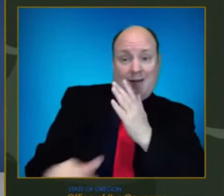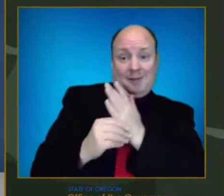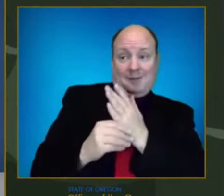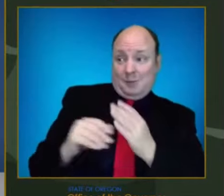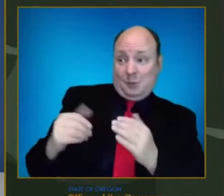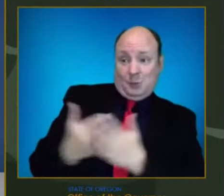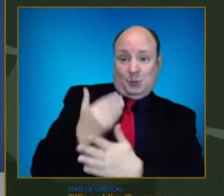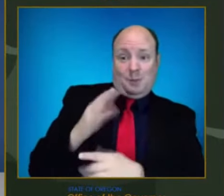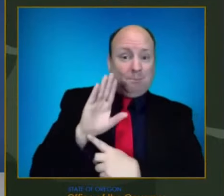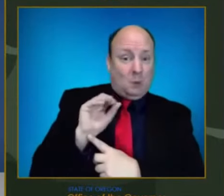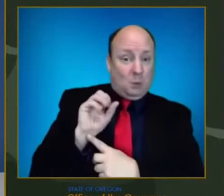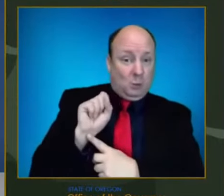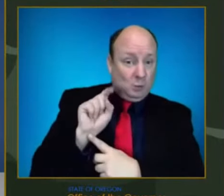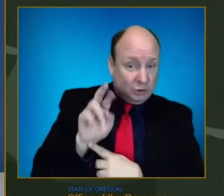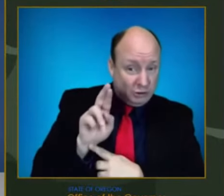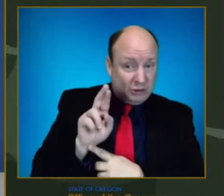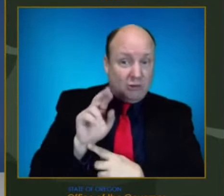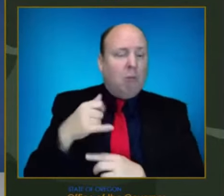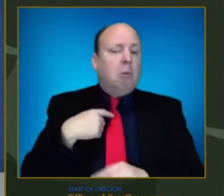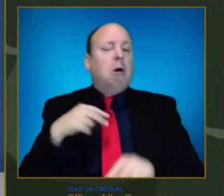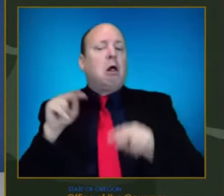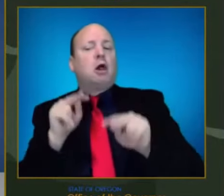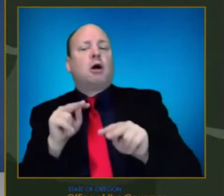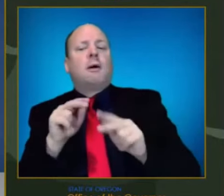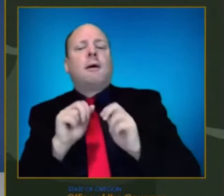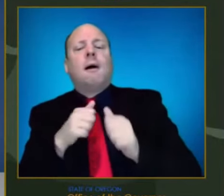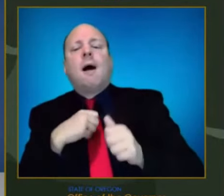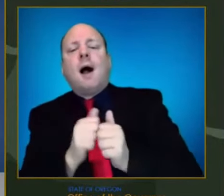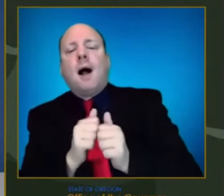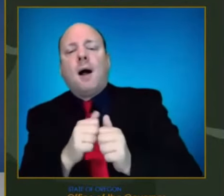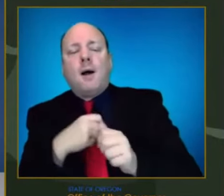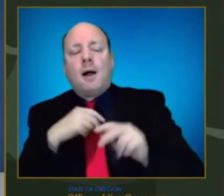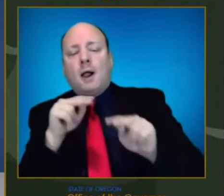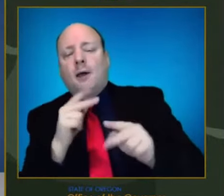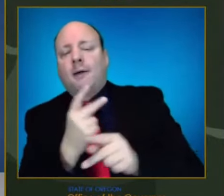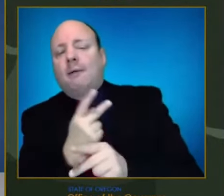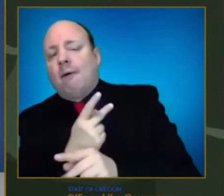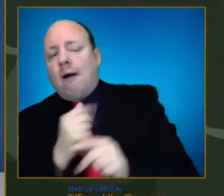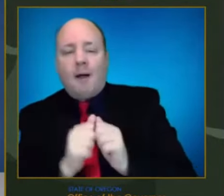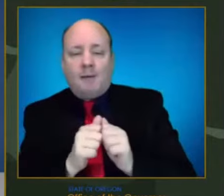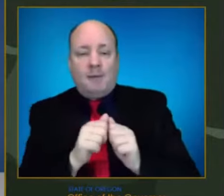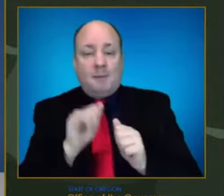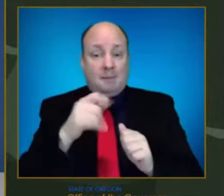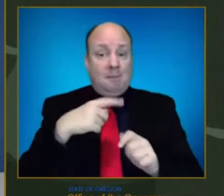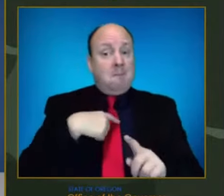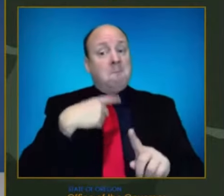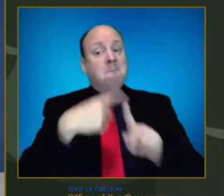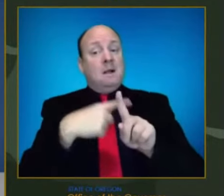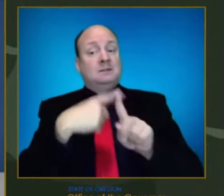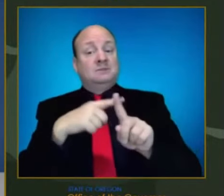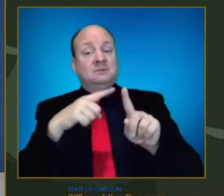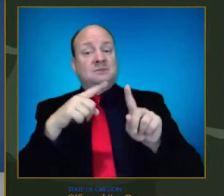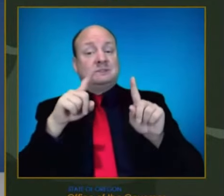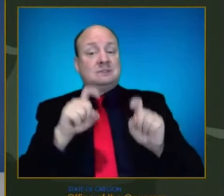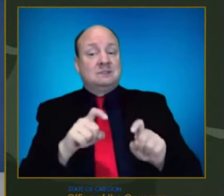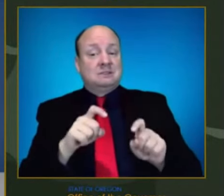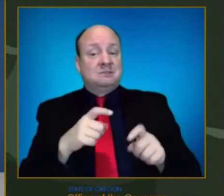pay attention to. But it's never been the case that all we've really looked at is case numbers and that somehow we need to stop doing that.